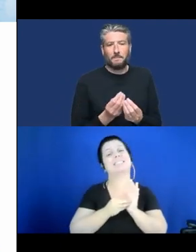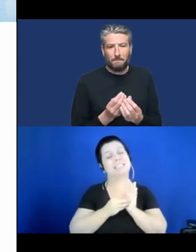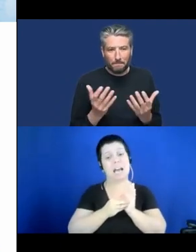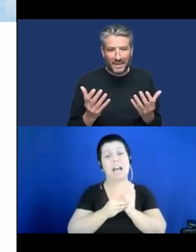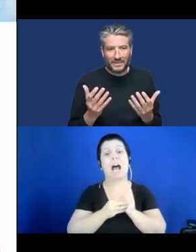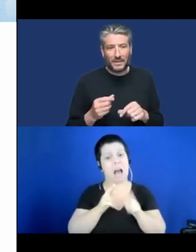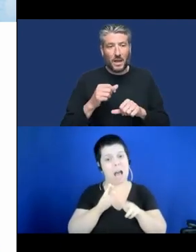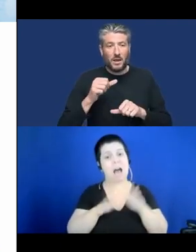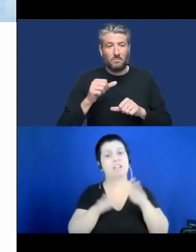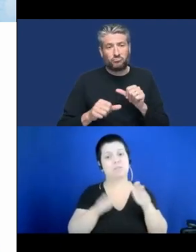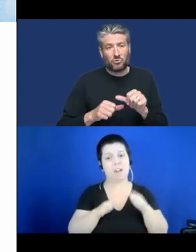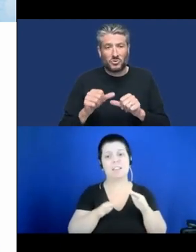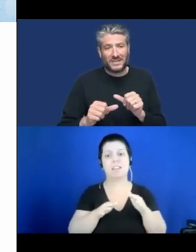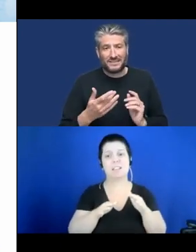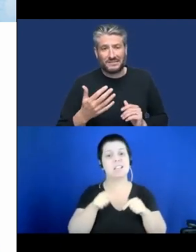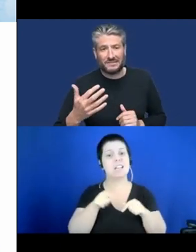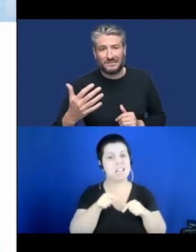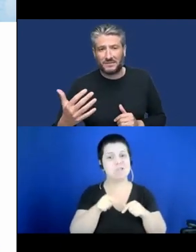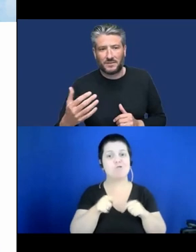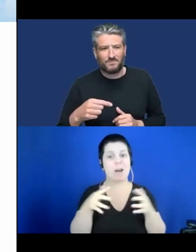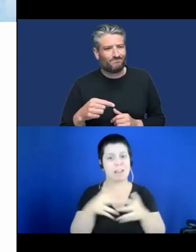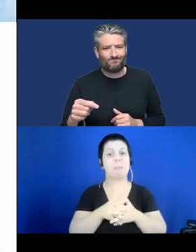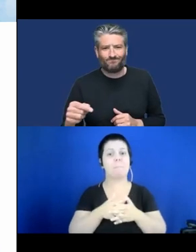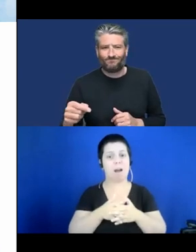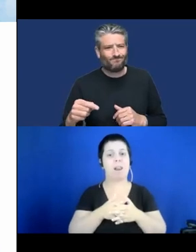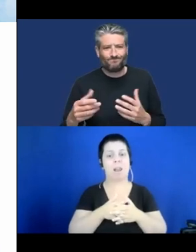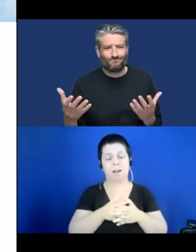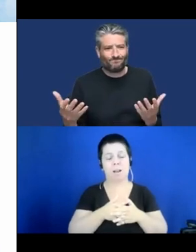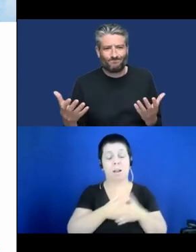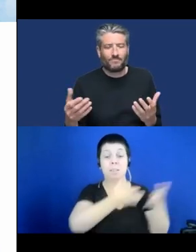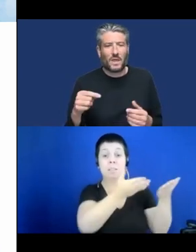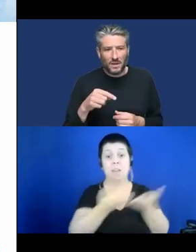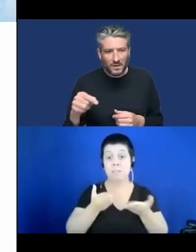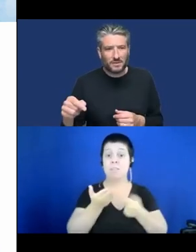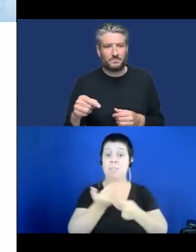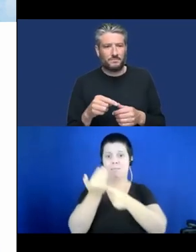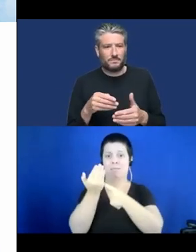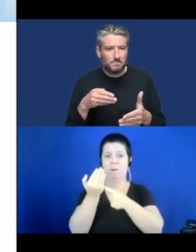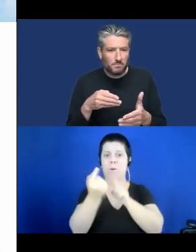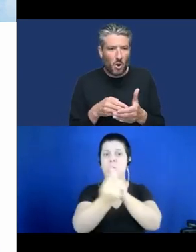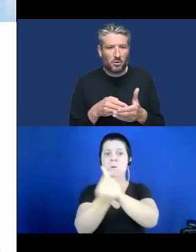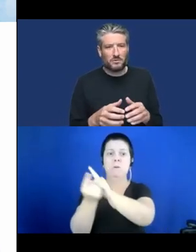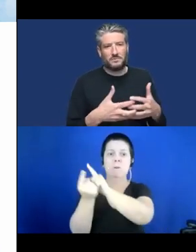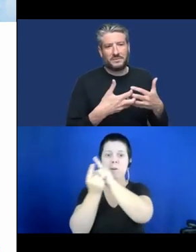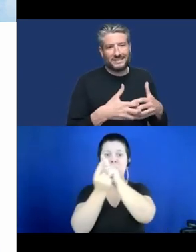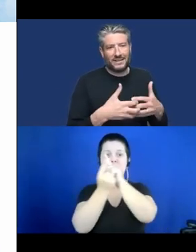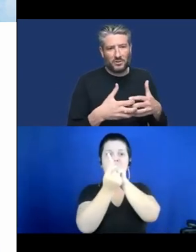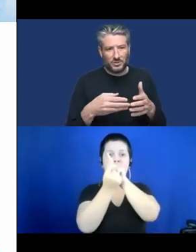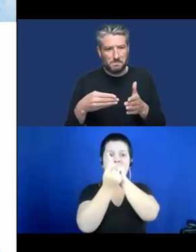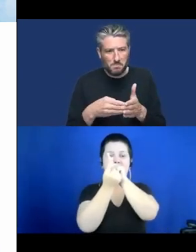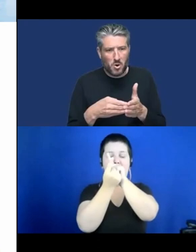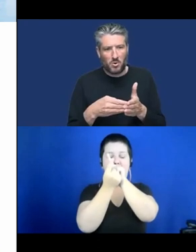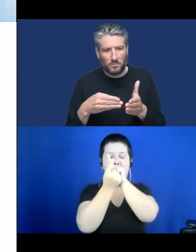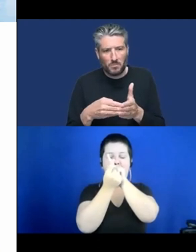from reaching the end user. We also have market access problems.